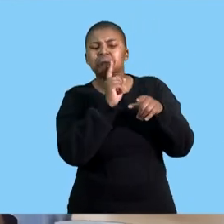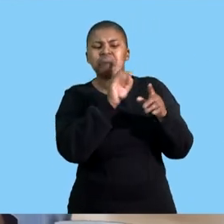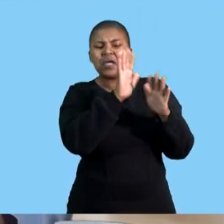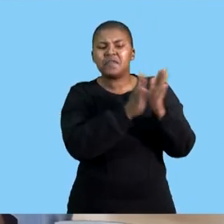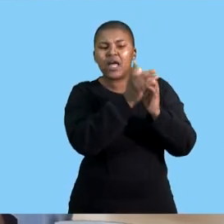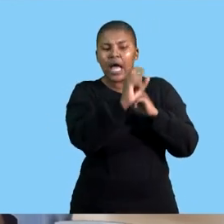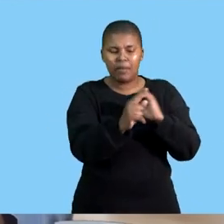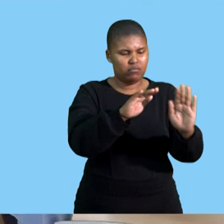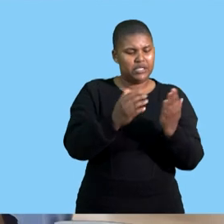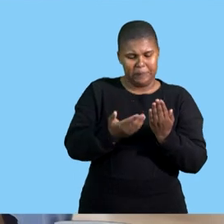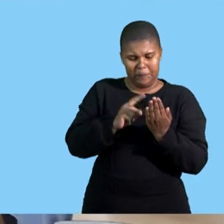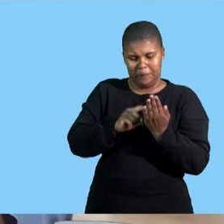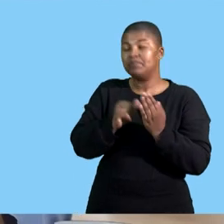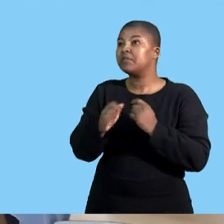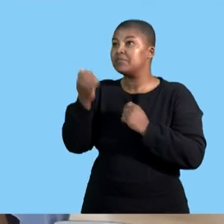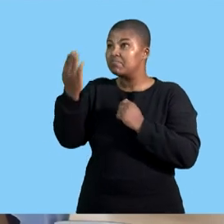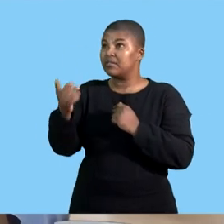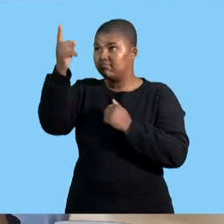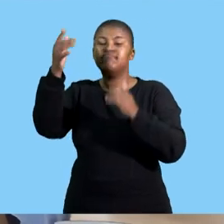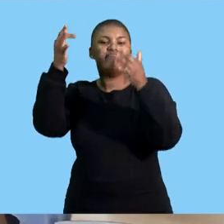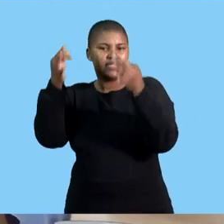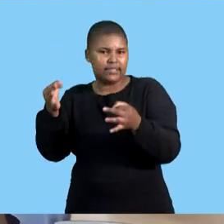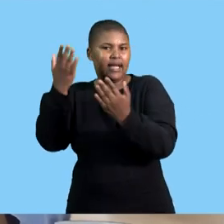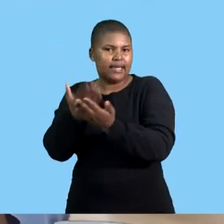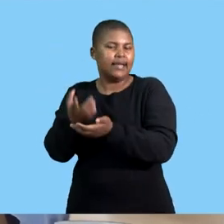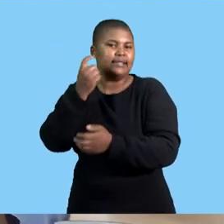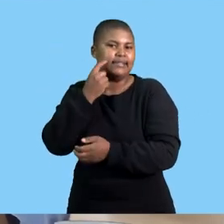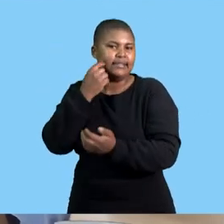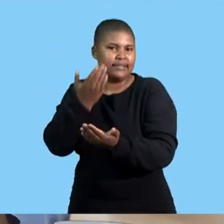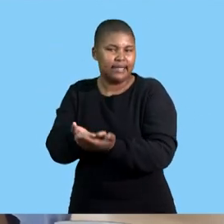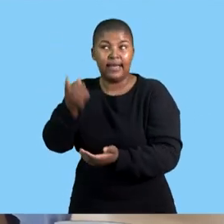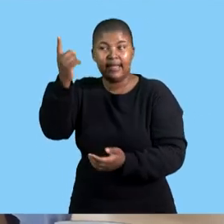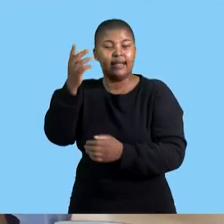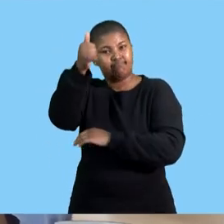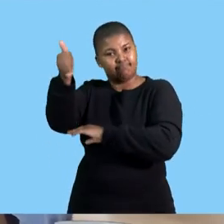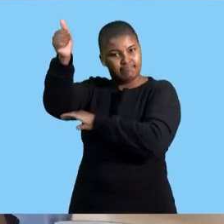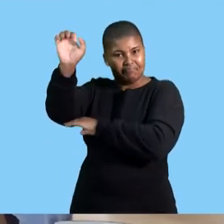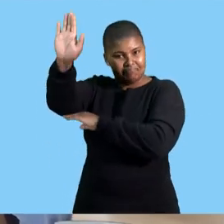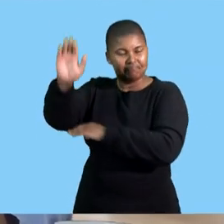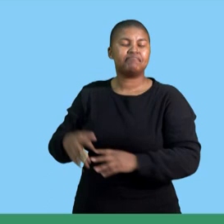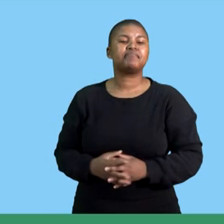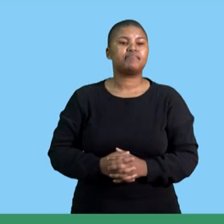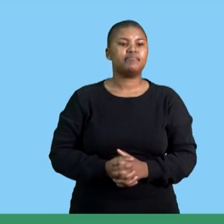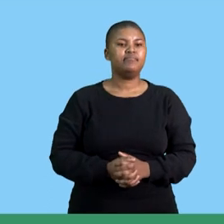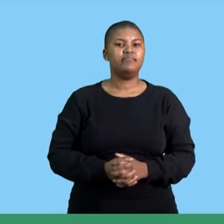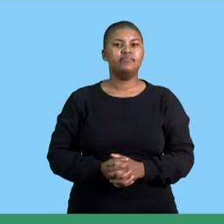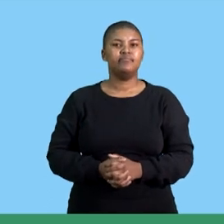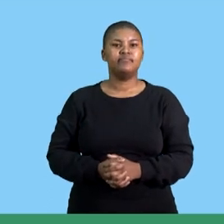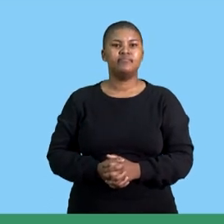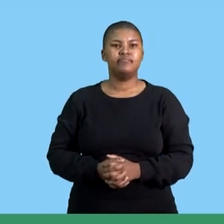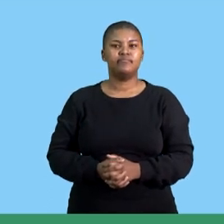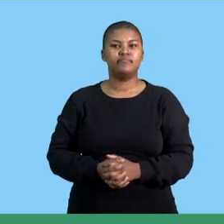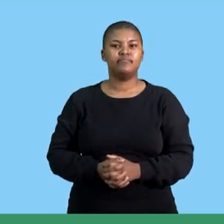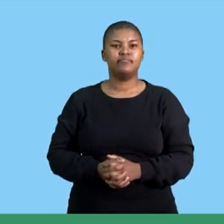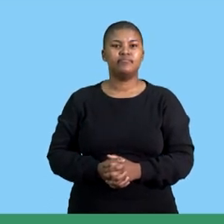them and thereafter make recommendations for those particular decisions then we move on to our third